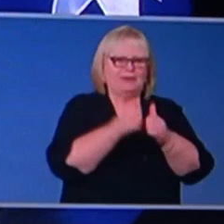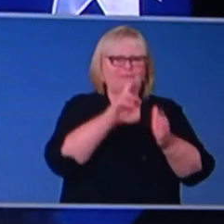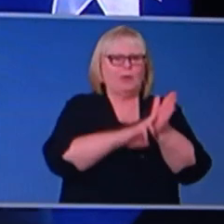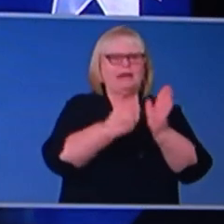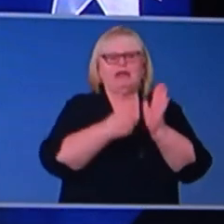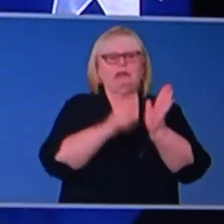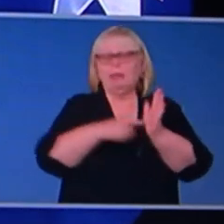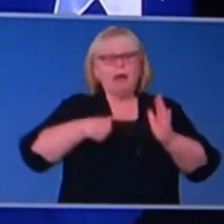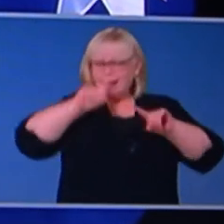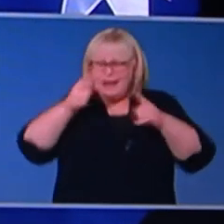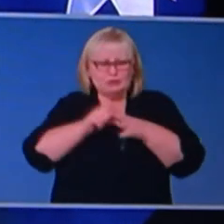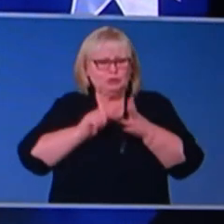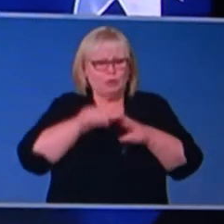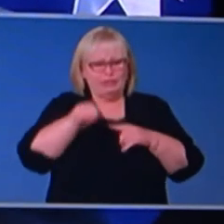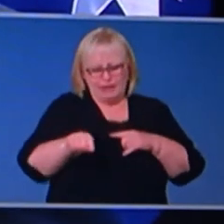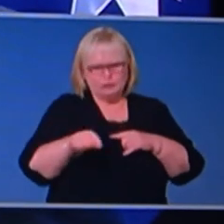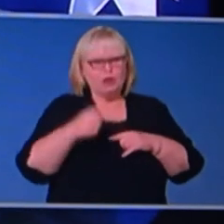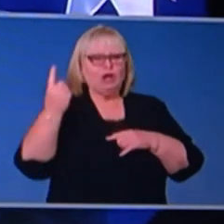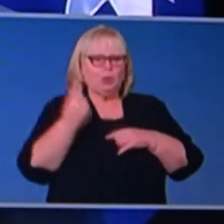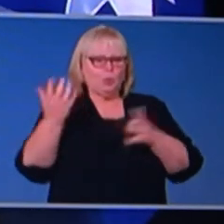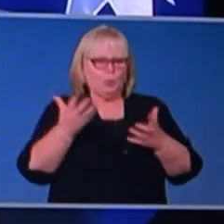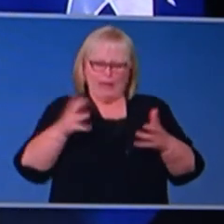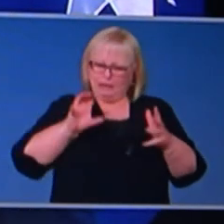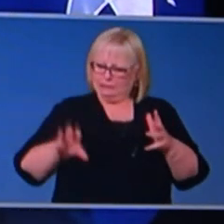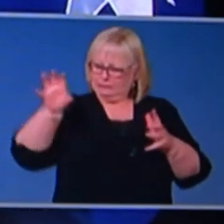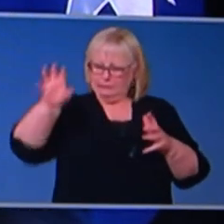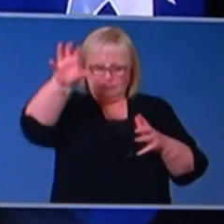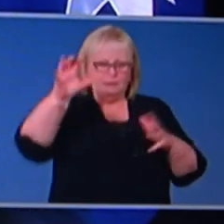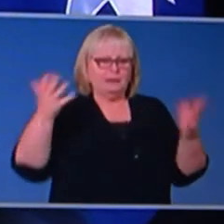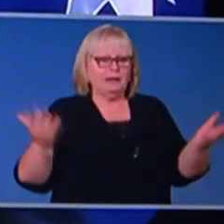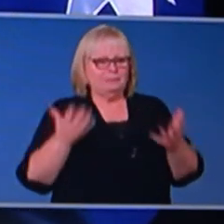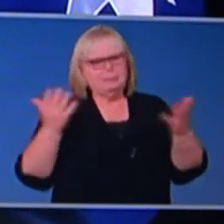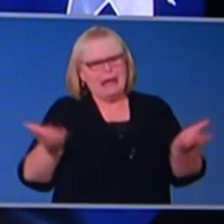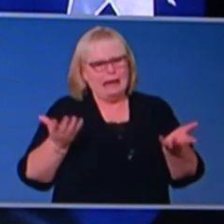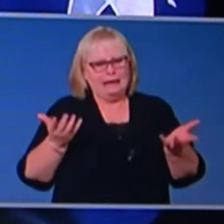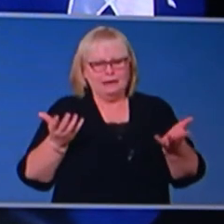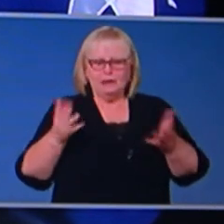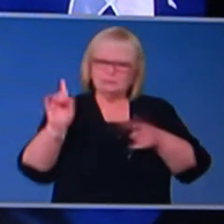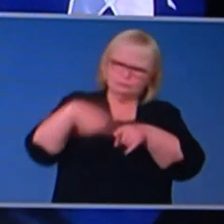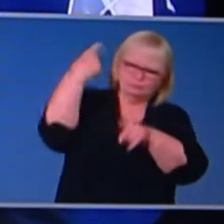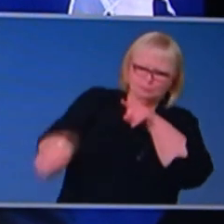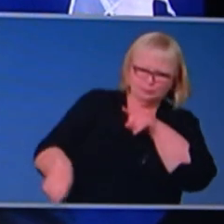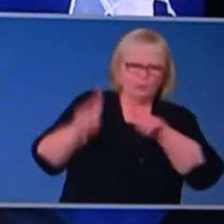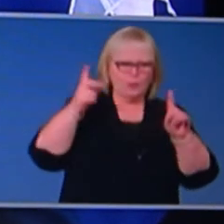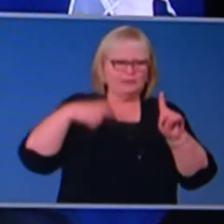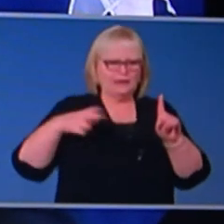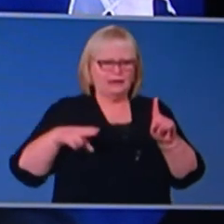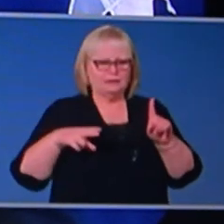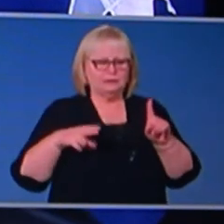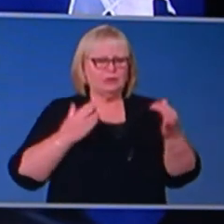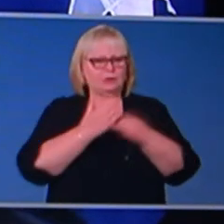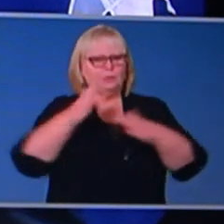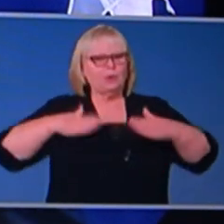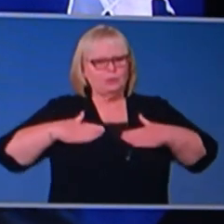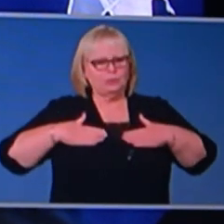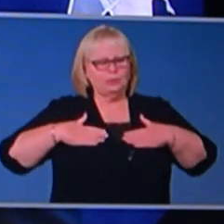cabinet to do that. The individual jurisdictions will ultimately provide, uh, any of the clearances that are necessary on a health basis, uh,